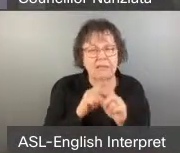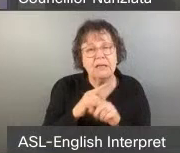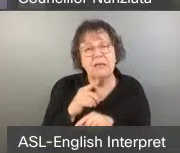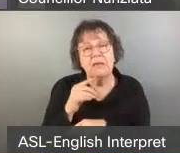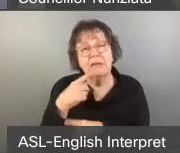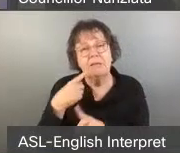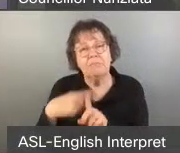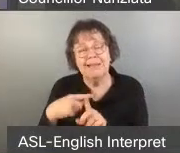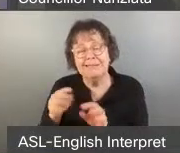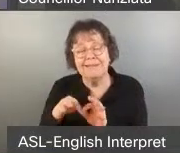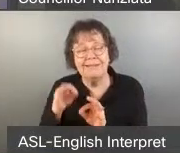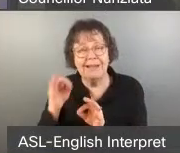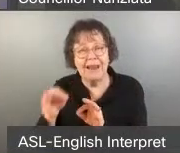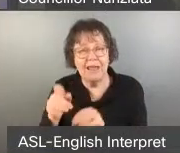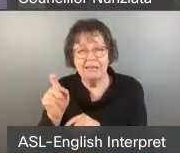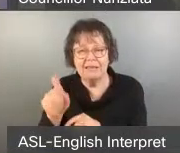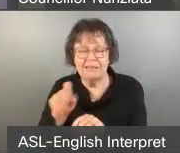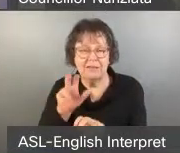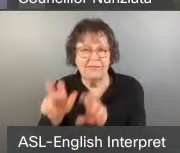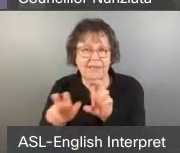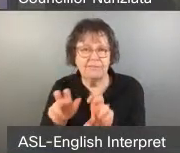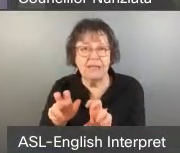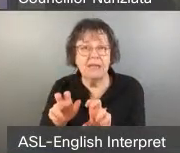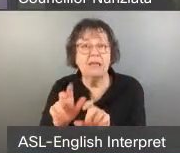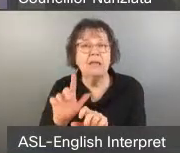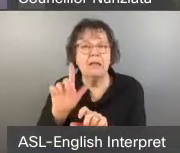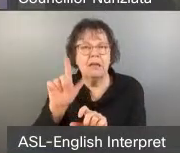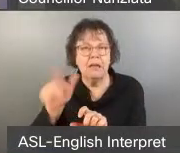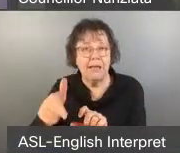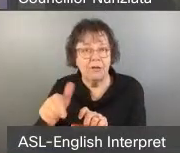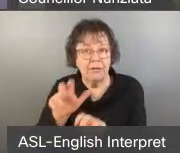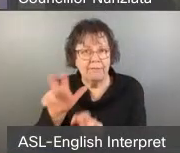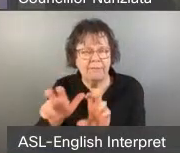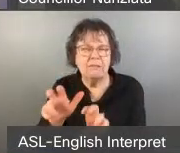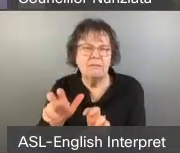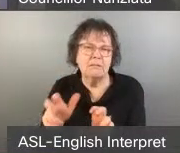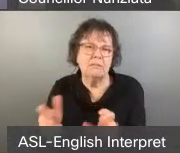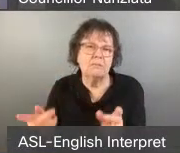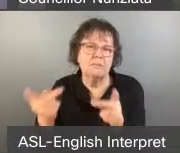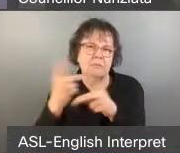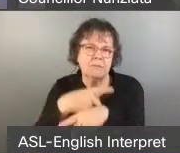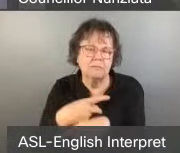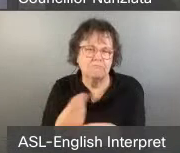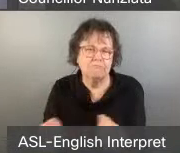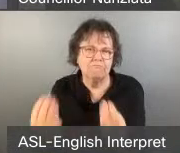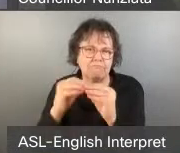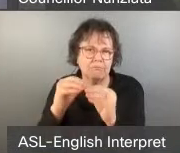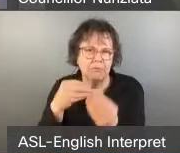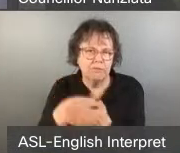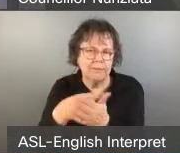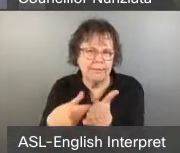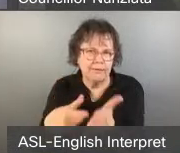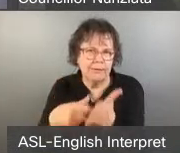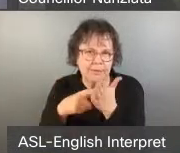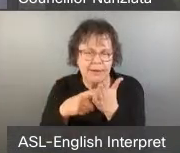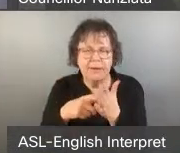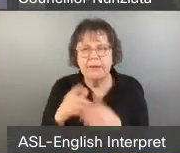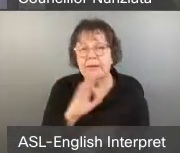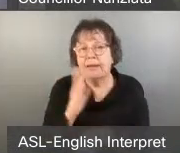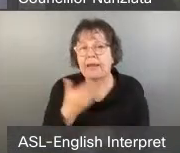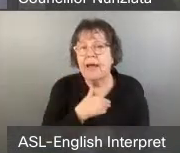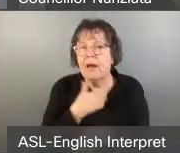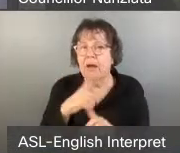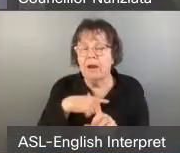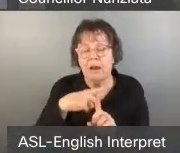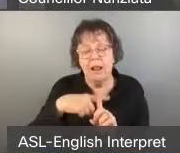investments will prove to be more costly. I urge you to fully fund the actions necessary to meet our climate targets. I was